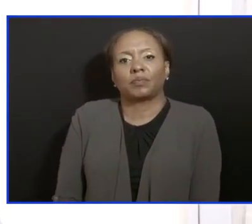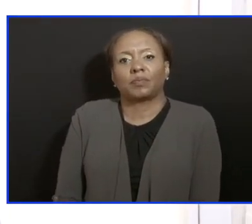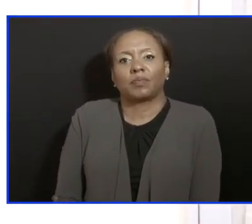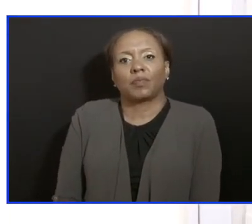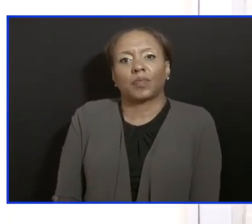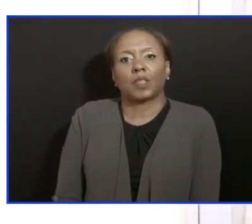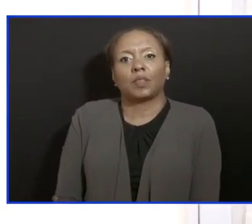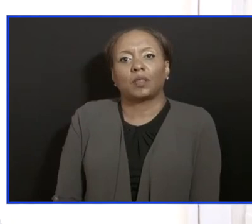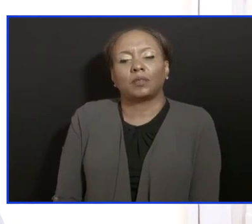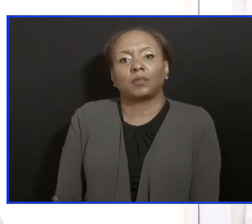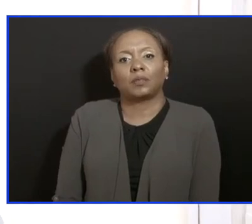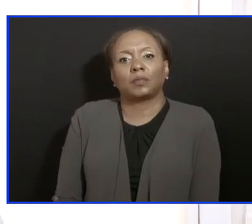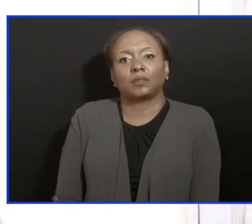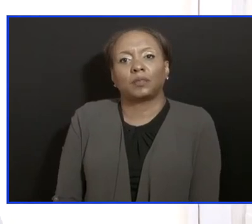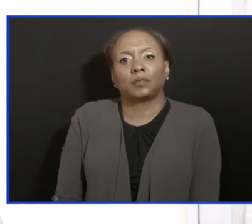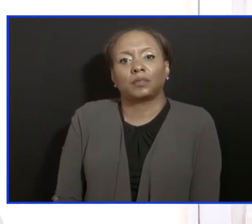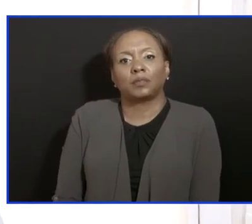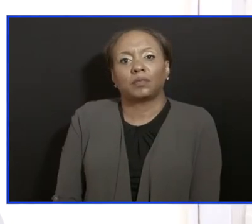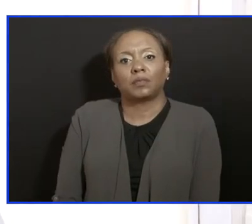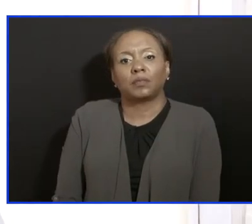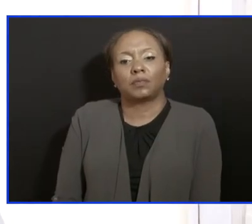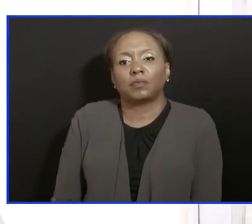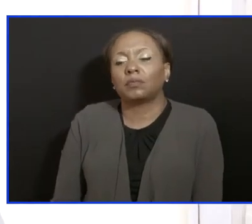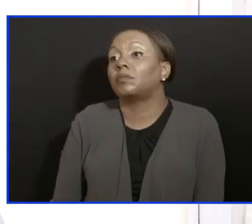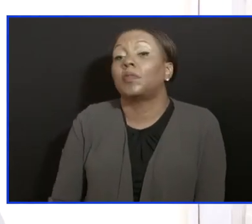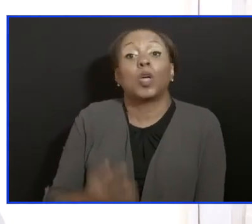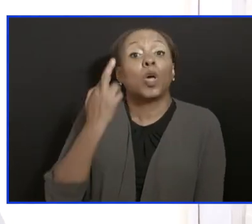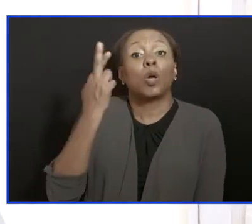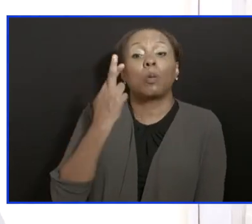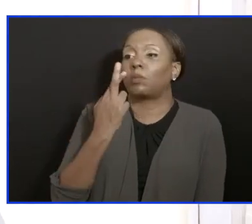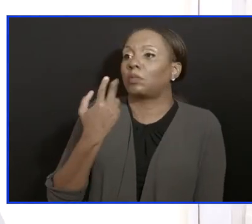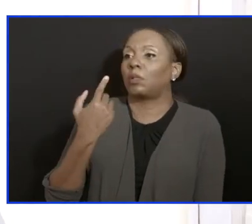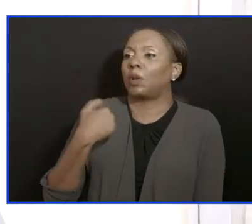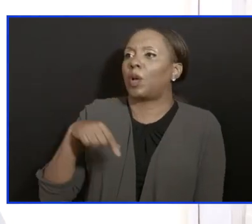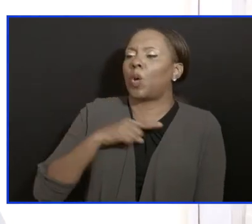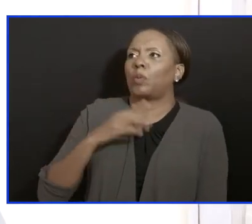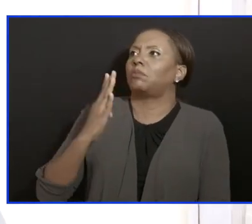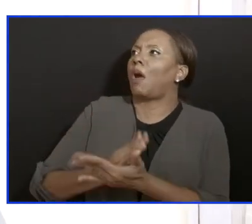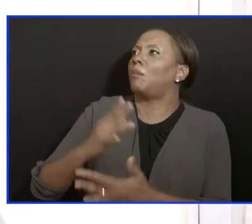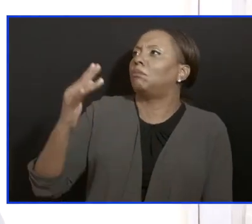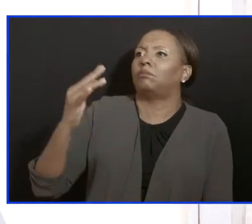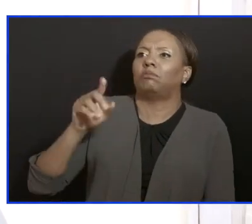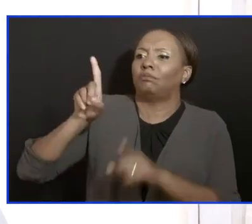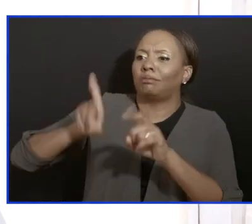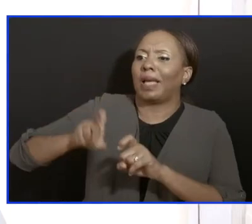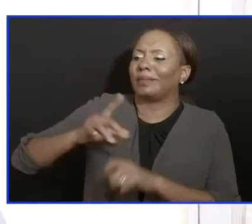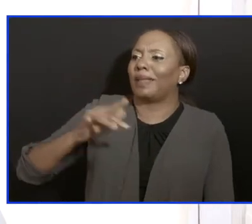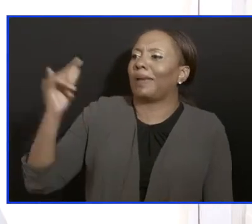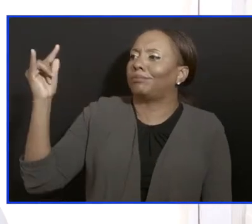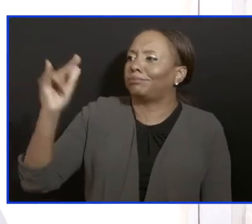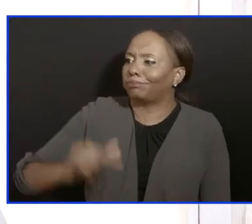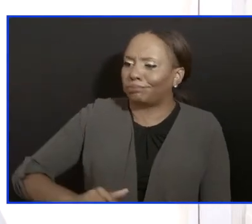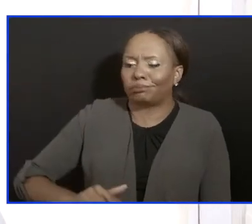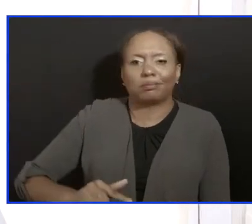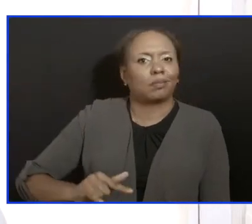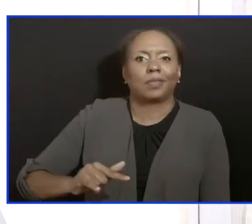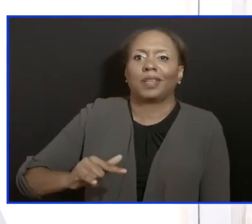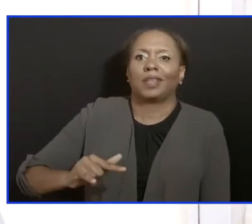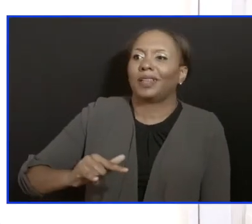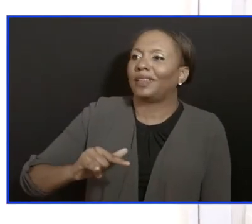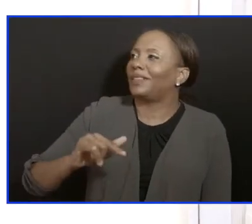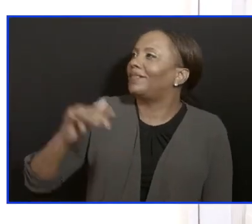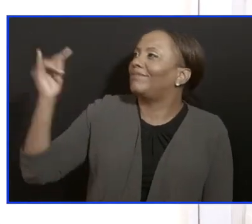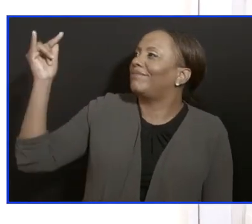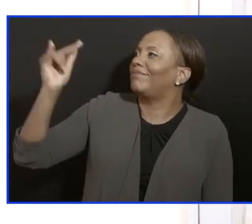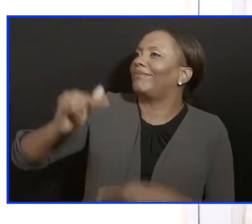fight a battle that is non-existent at our border, at our ports of entry, when in truth and in fact, it is in the middle